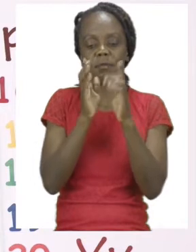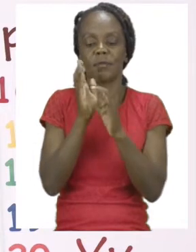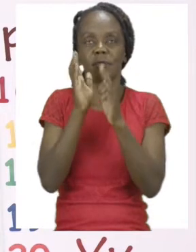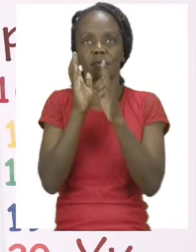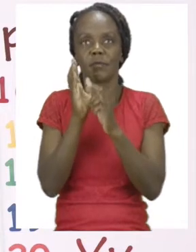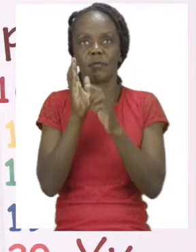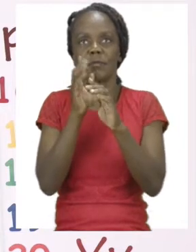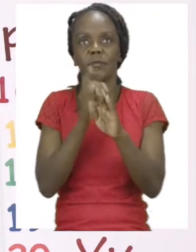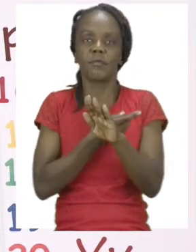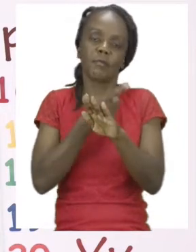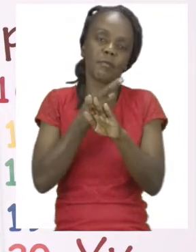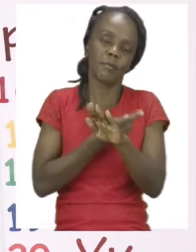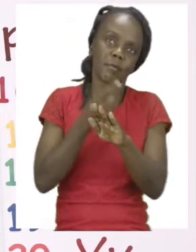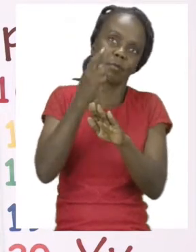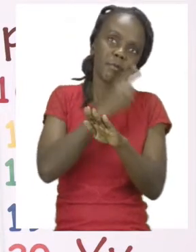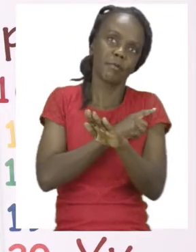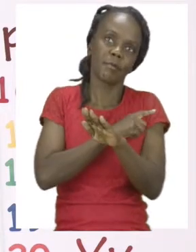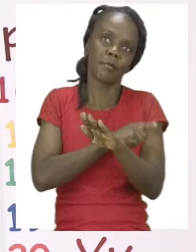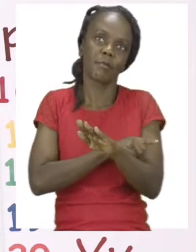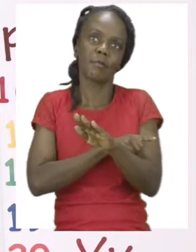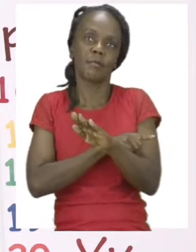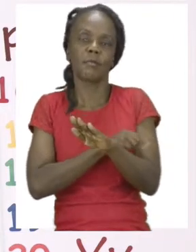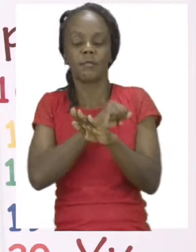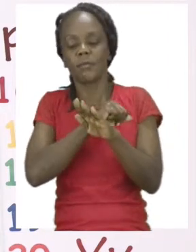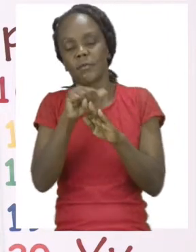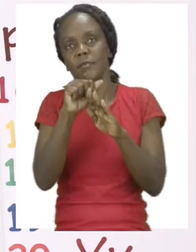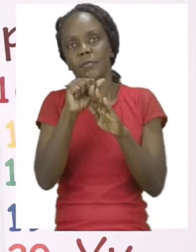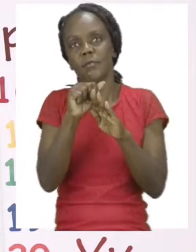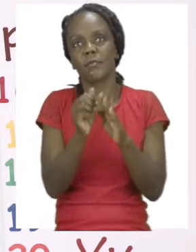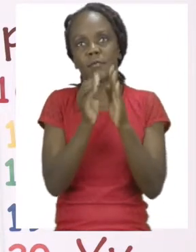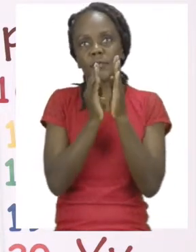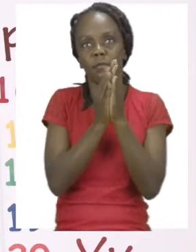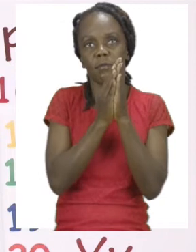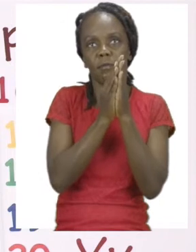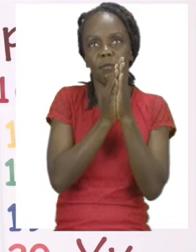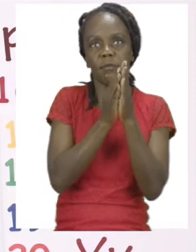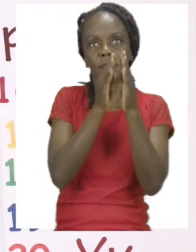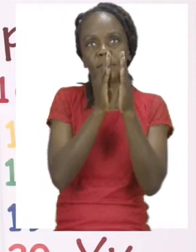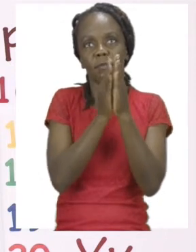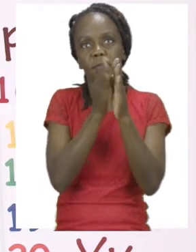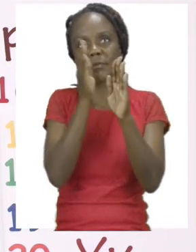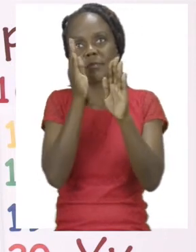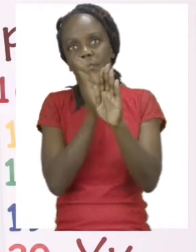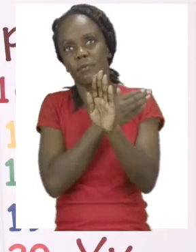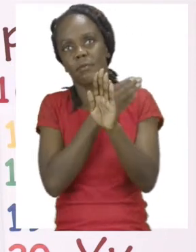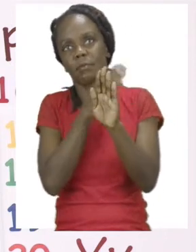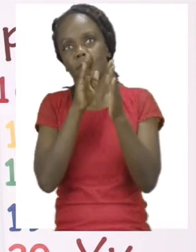Sanitize every day So the germs can stay